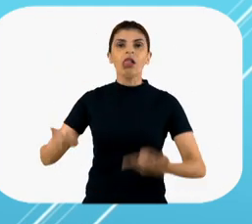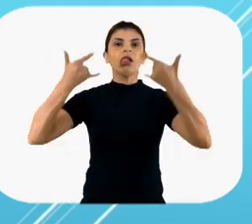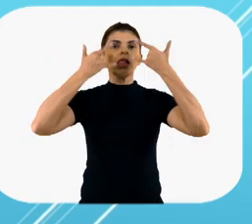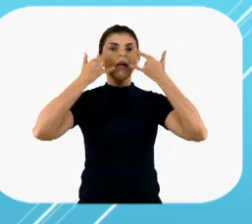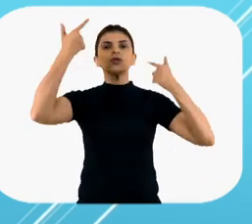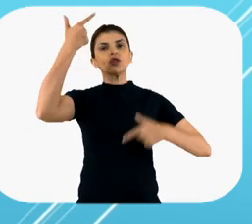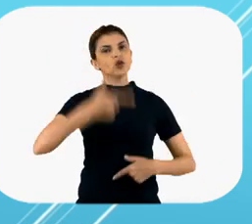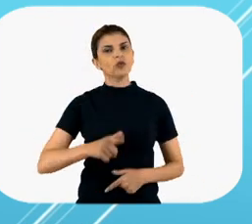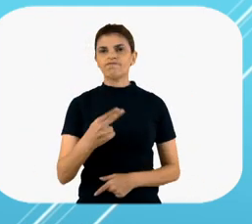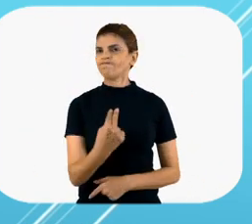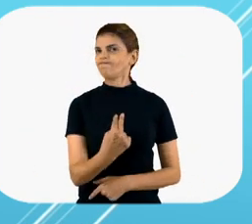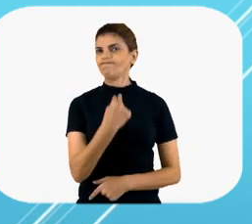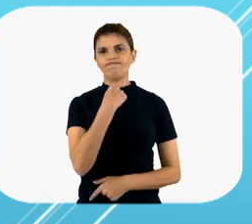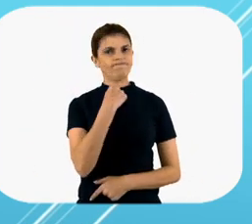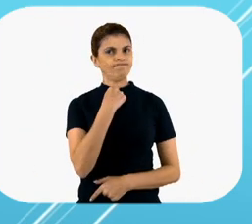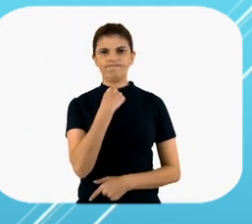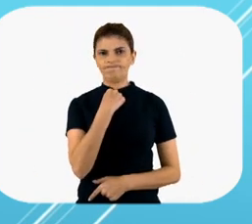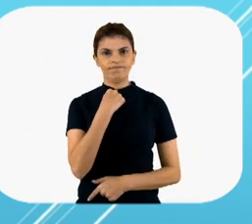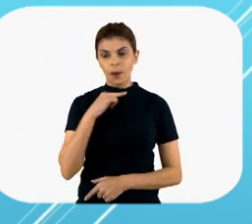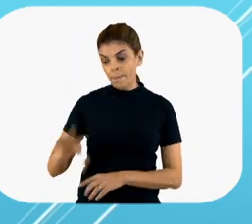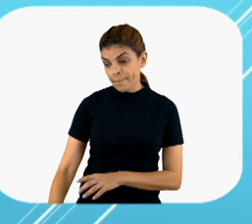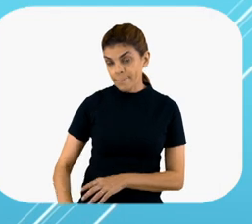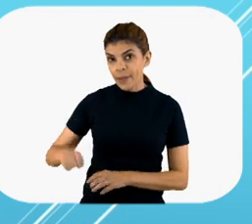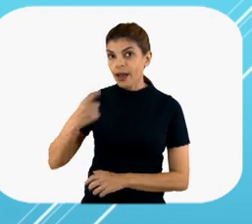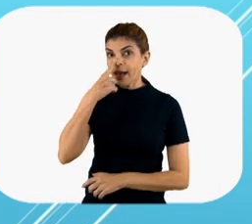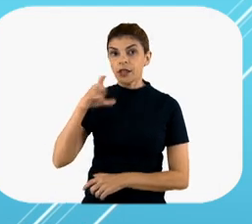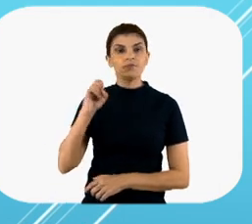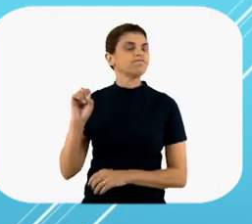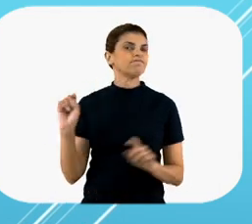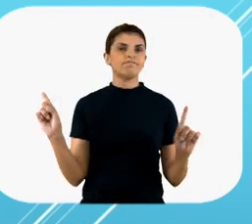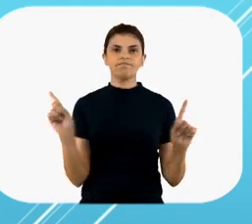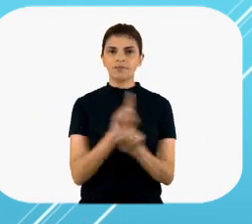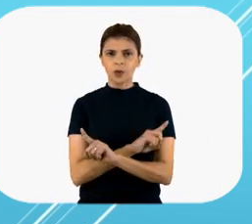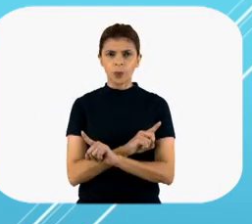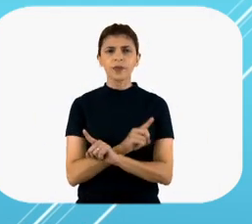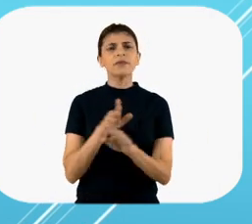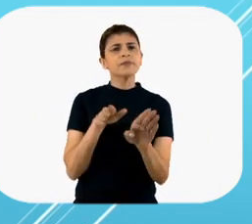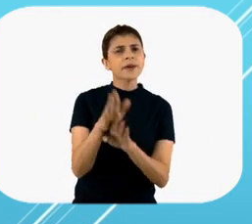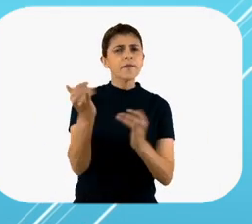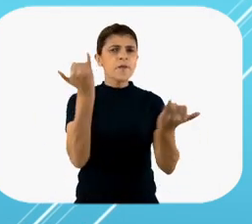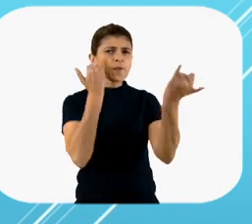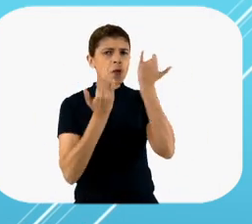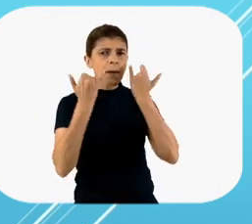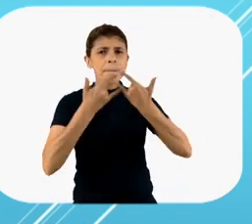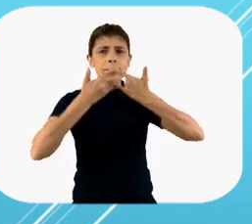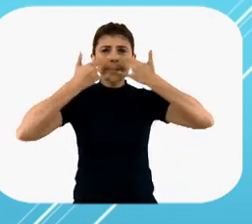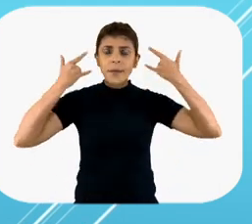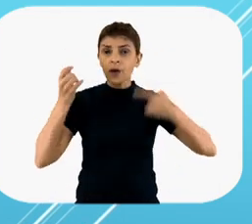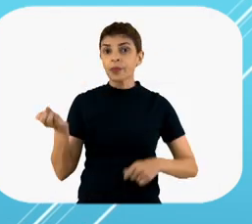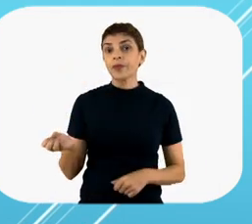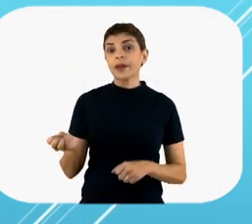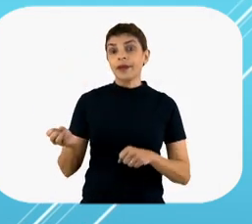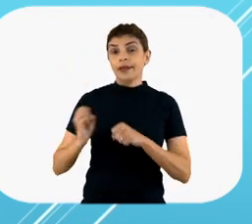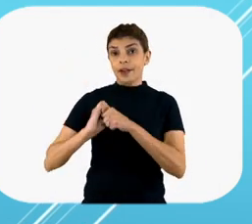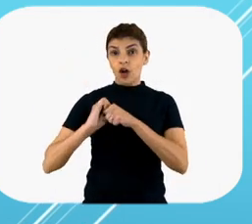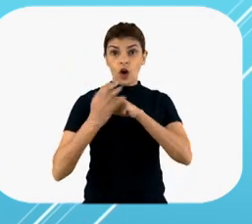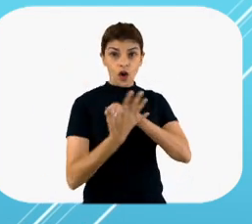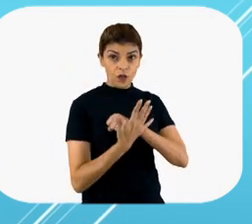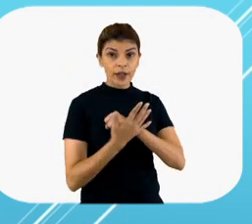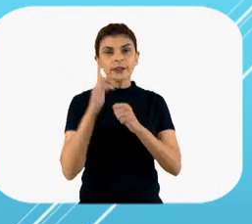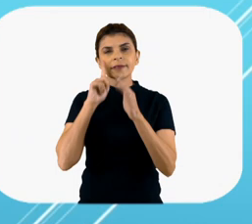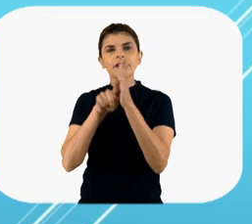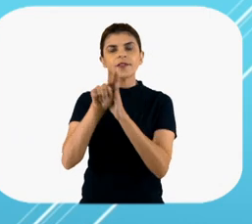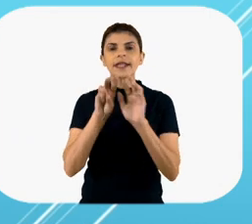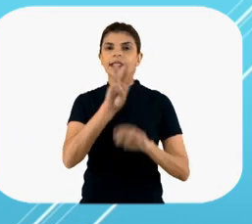immediately into closed bins after each use. For more information on mask use and the new coronavirus,